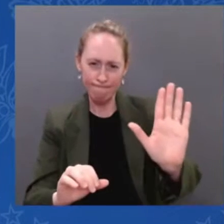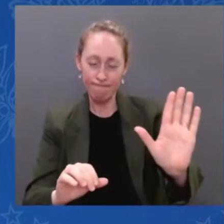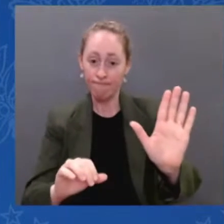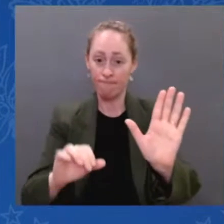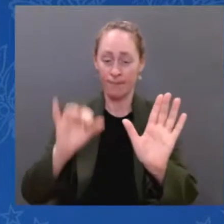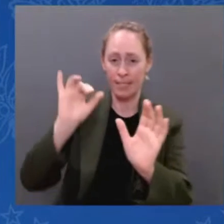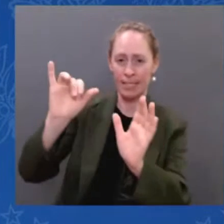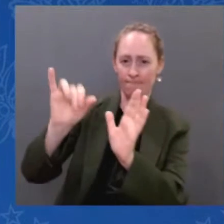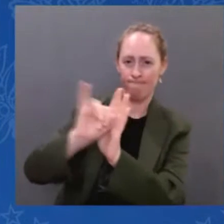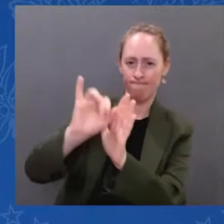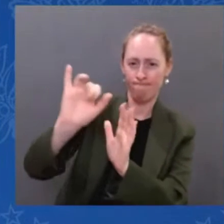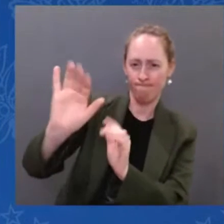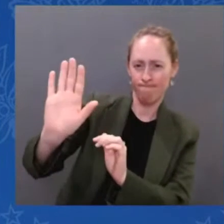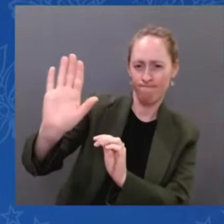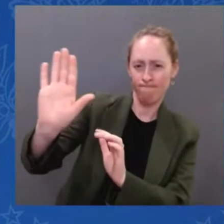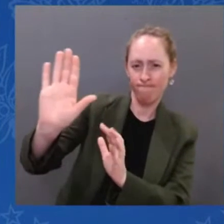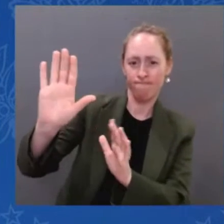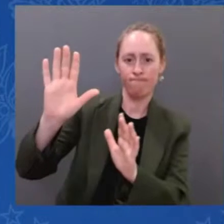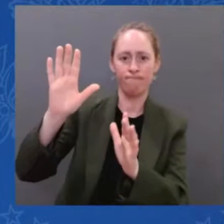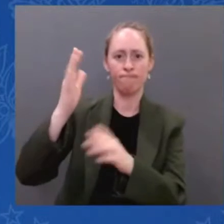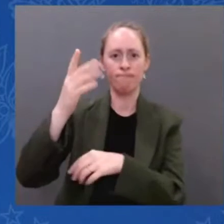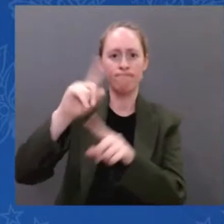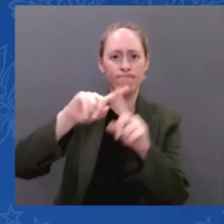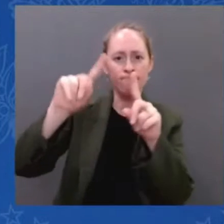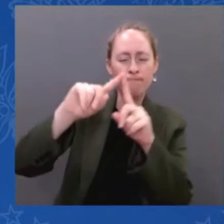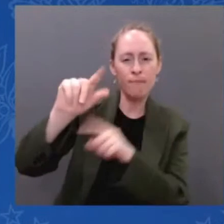those planets are habitable.